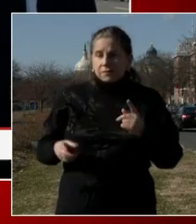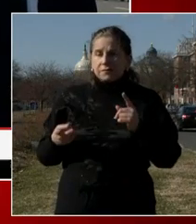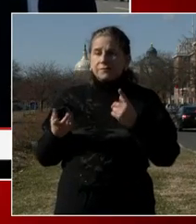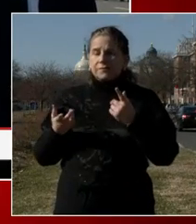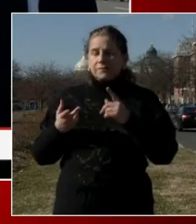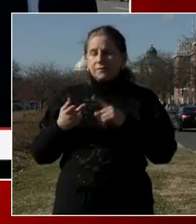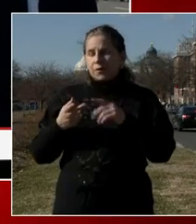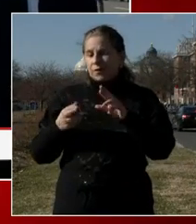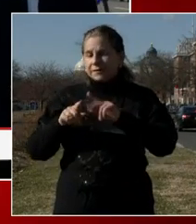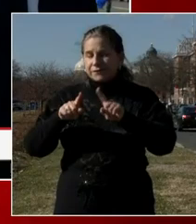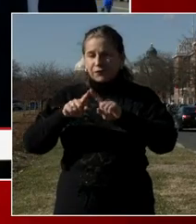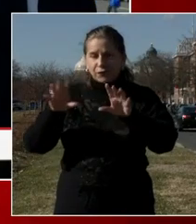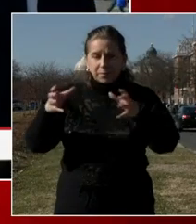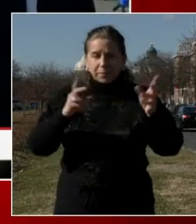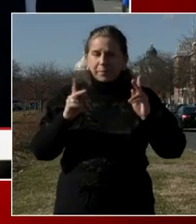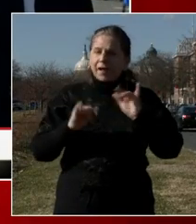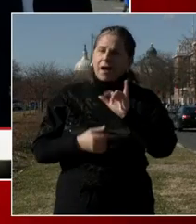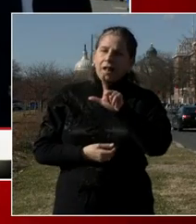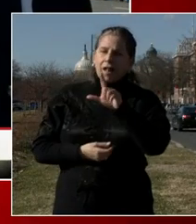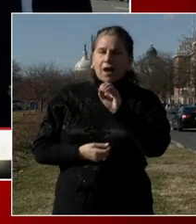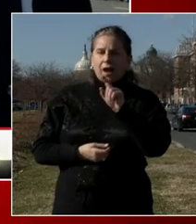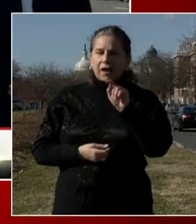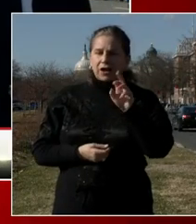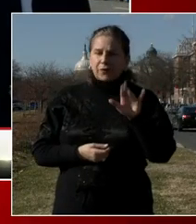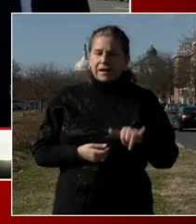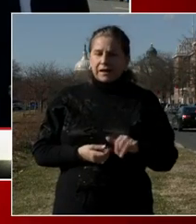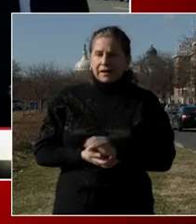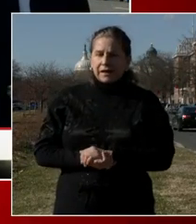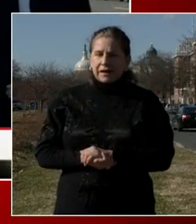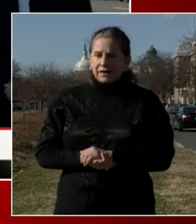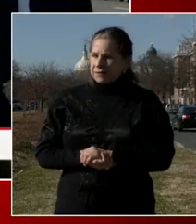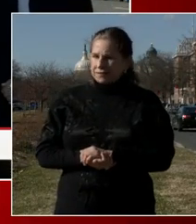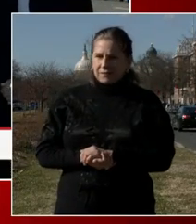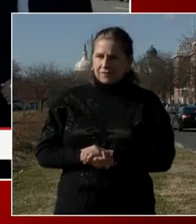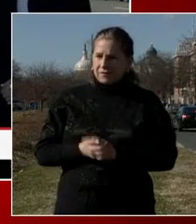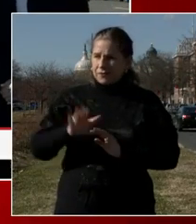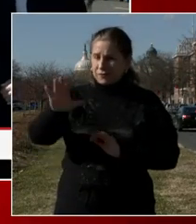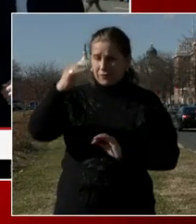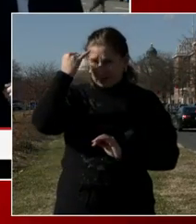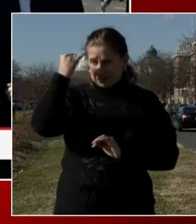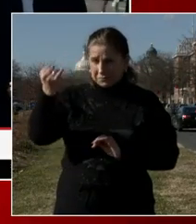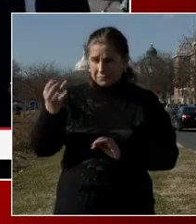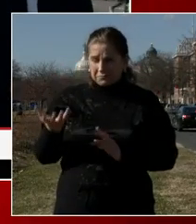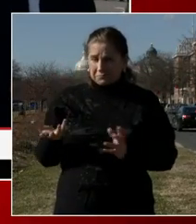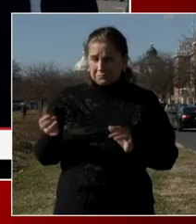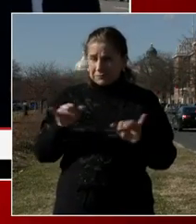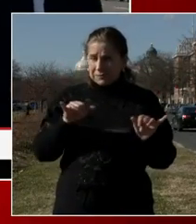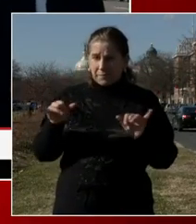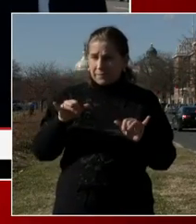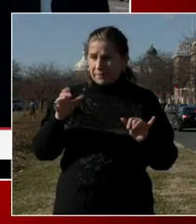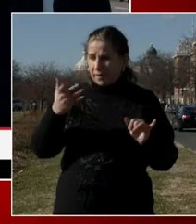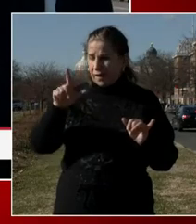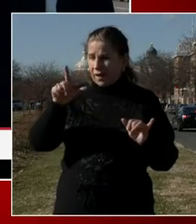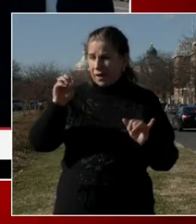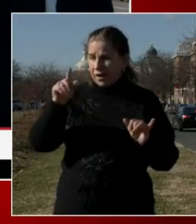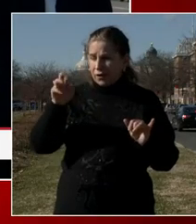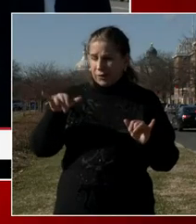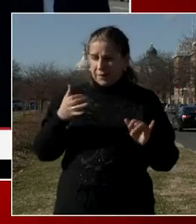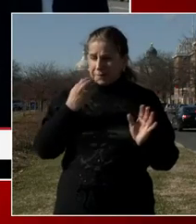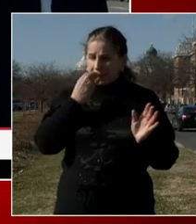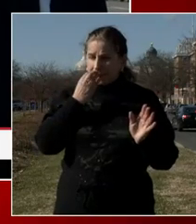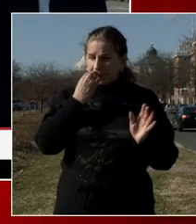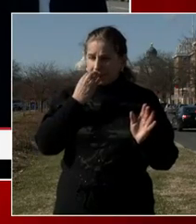Well, that would have been kind of a lottery too, wouldn't it? Because until we have enough, we have, there have to, it has to be some way to,